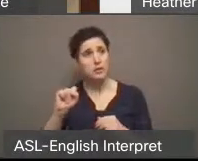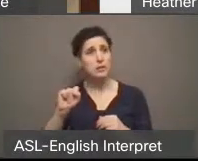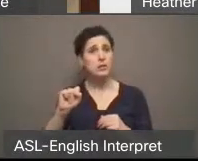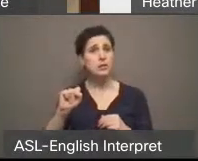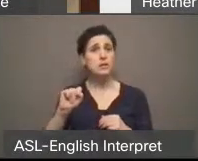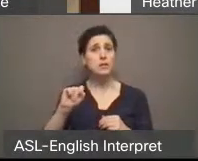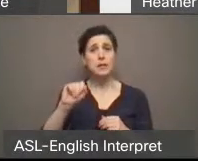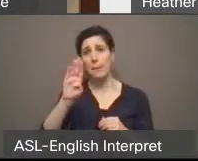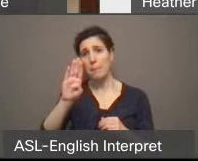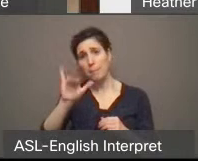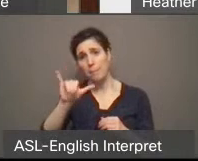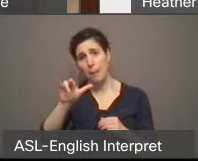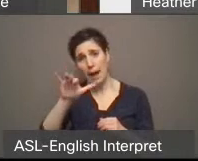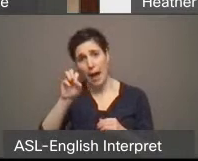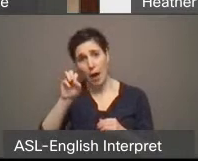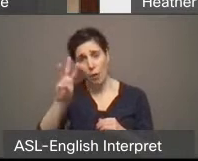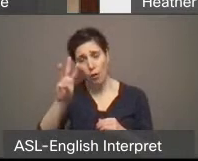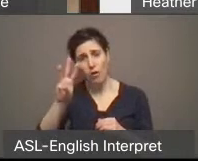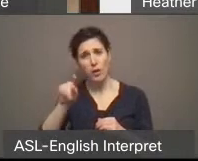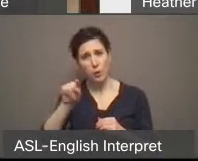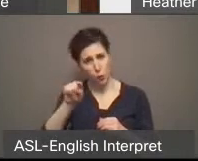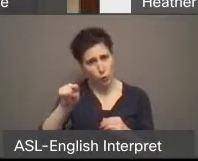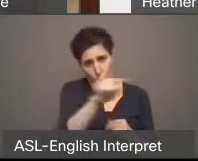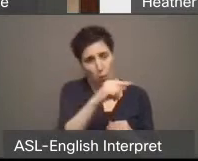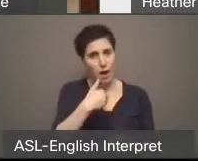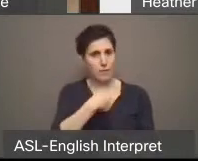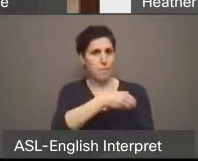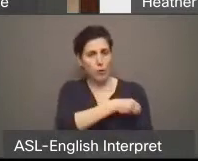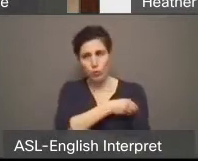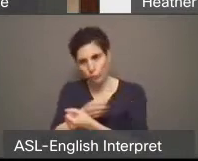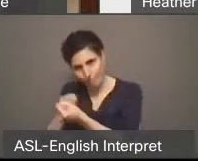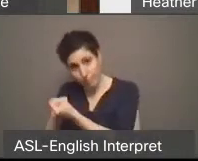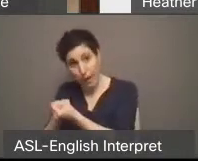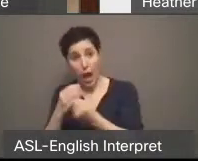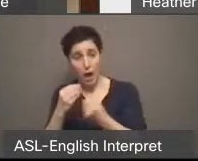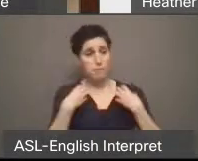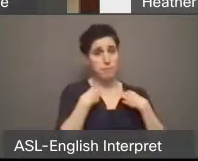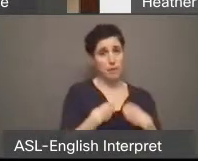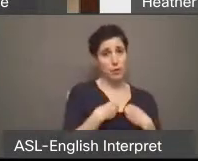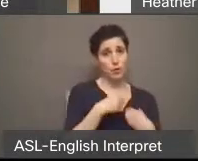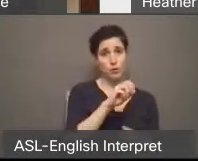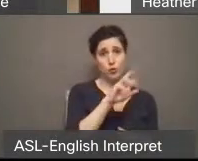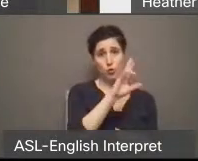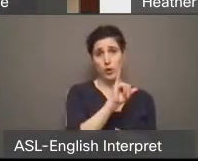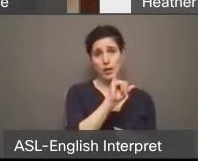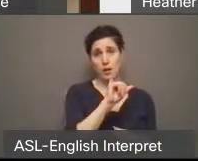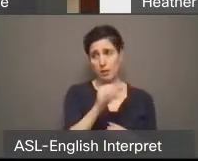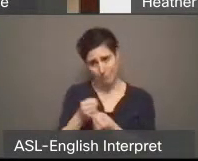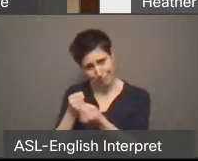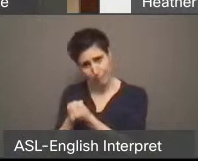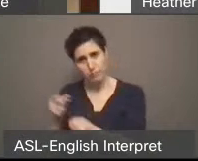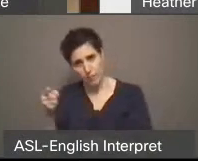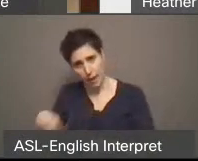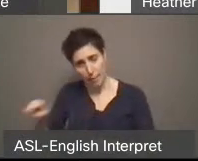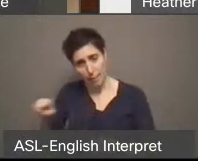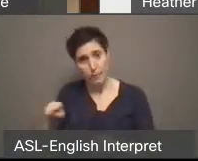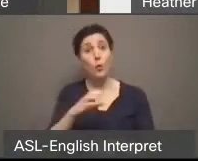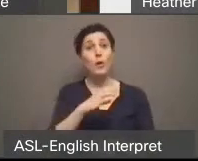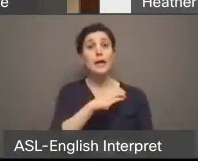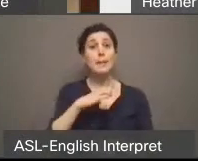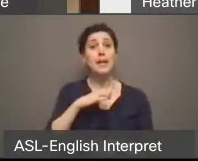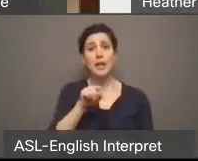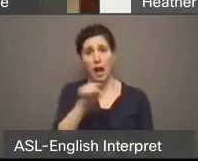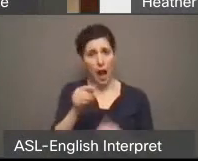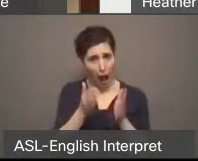are the ones who have the power to help my loved ones. Members of the committee, please stop voting to